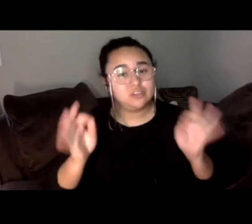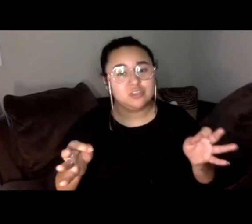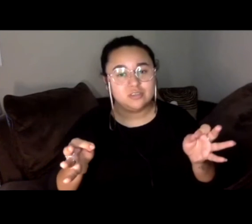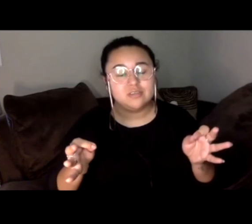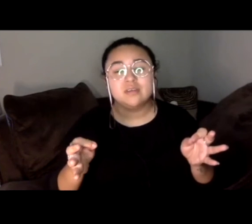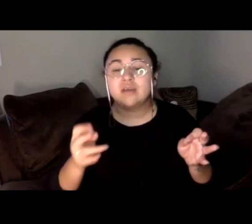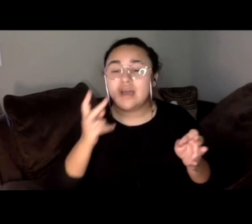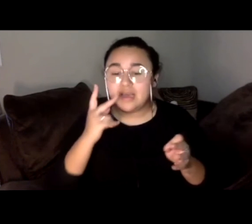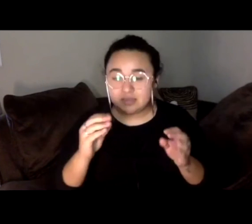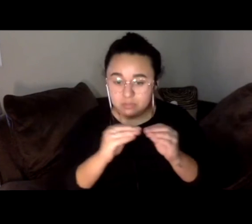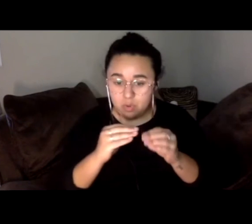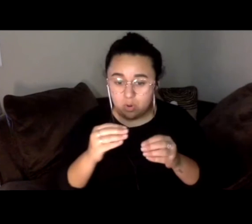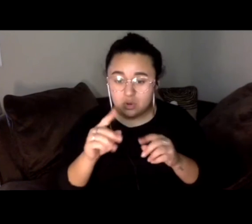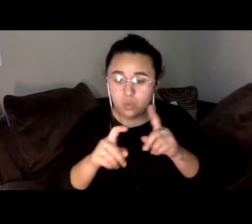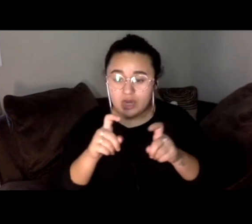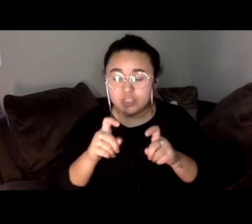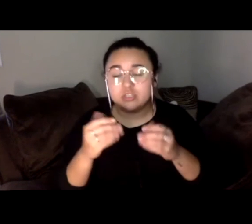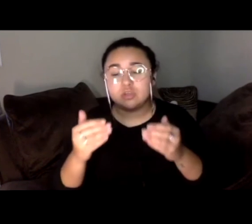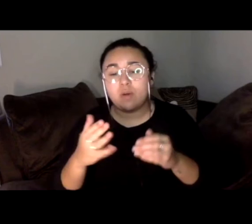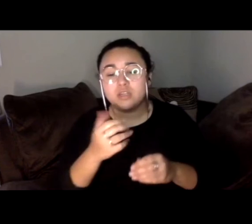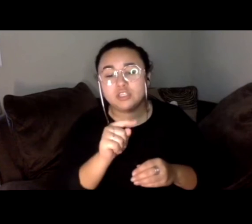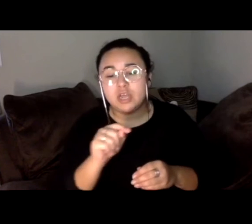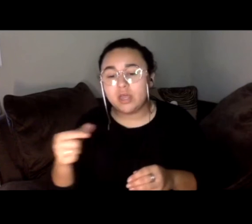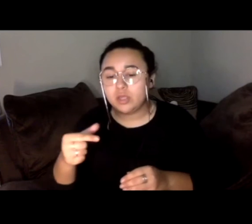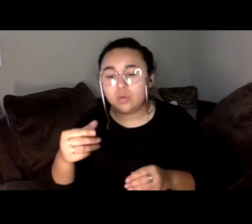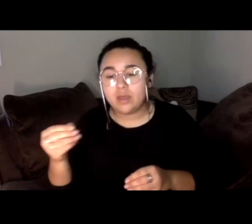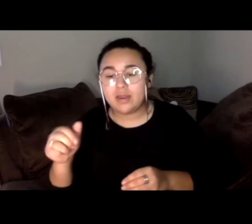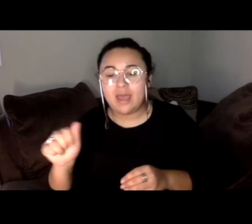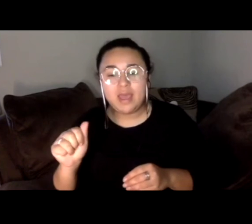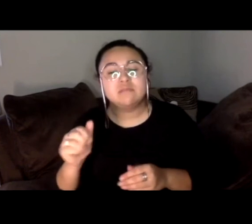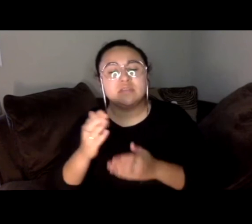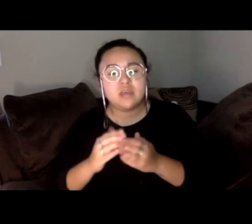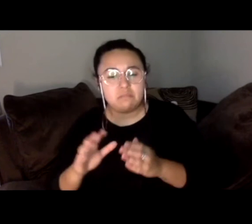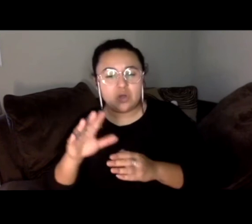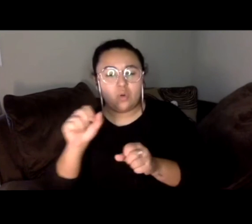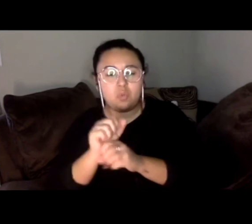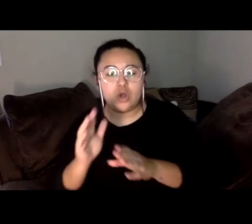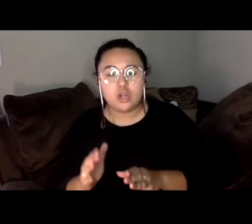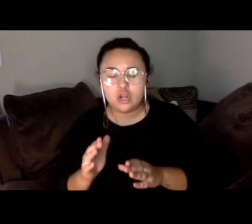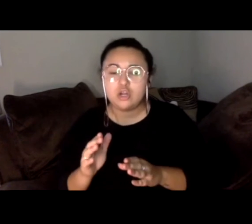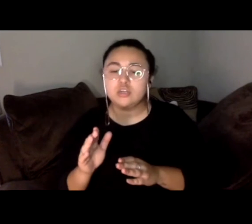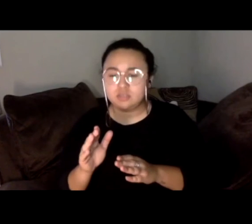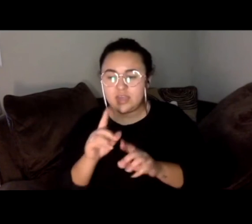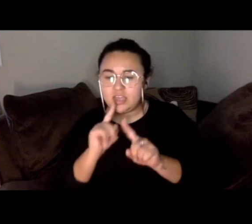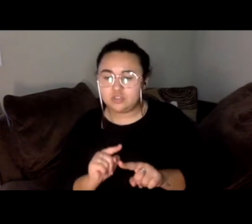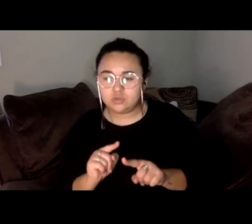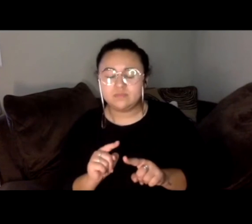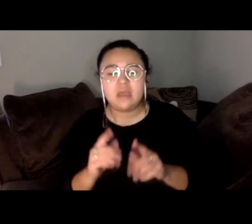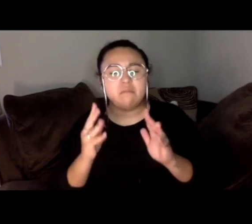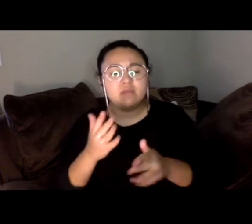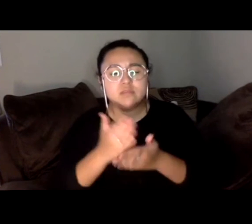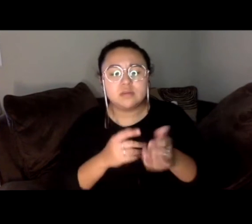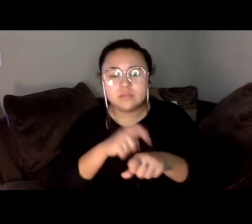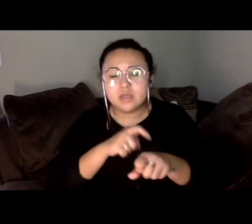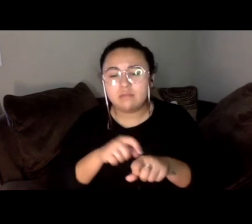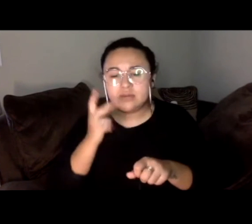some in the chat and in the Q&A. Some of my colleagues are actually answering the questions there. I do want to leave some time because it seems like, of course, there's been a lot of enthusiasm